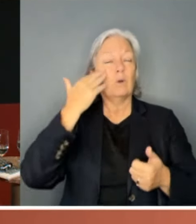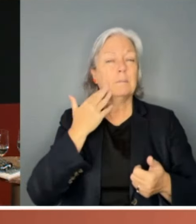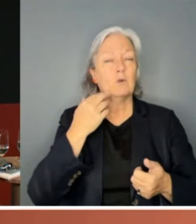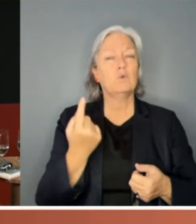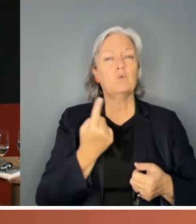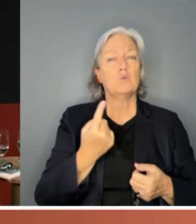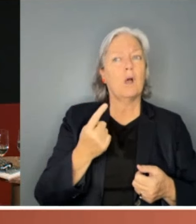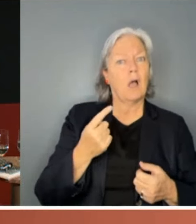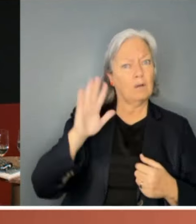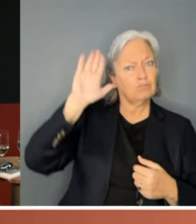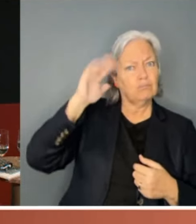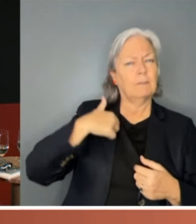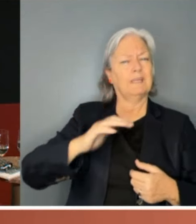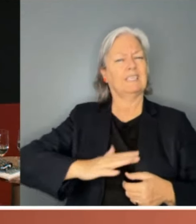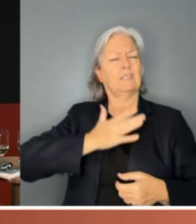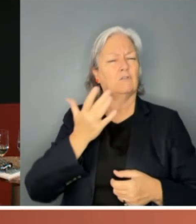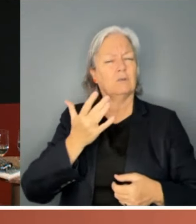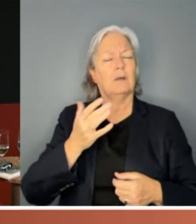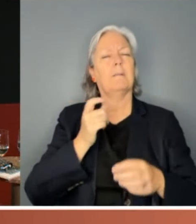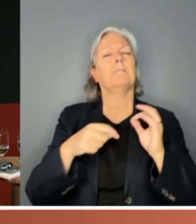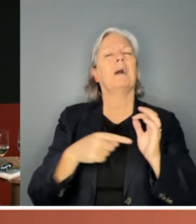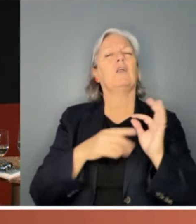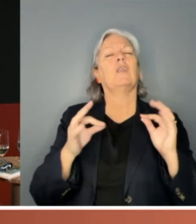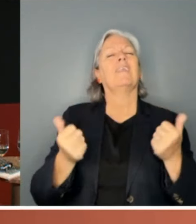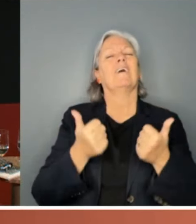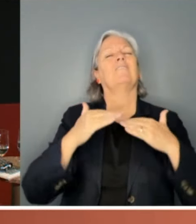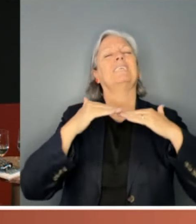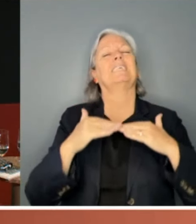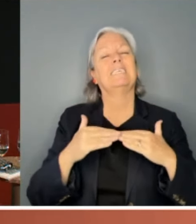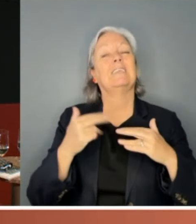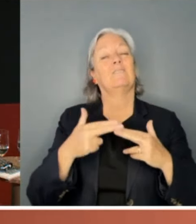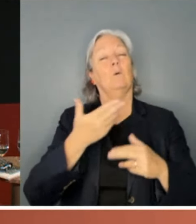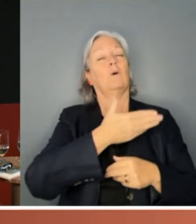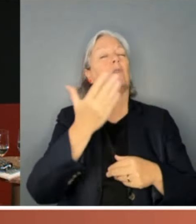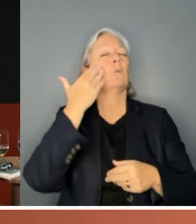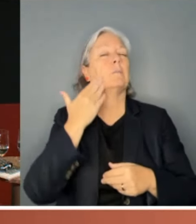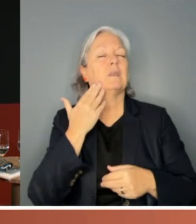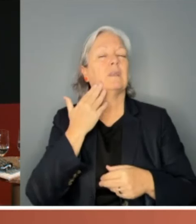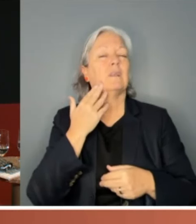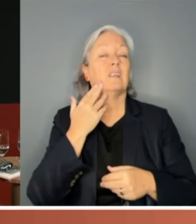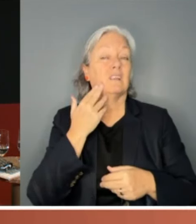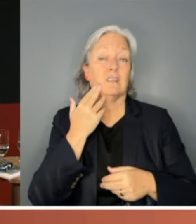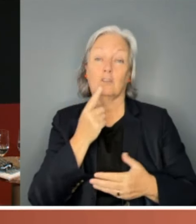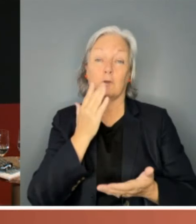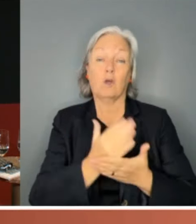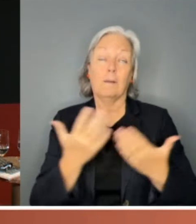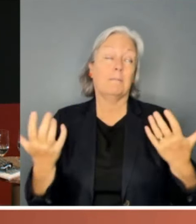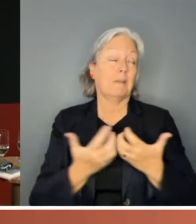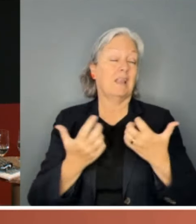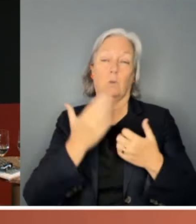I think our problem is we don't have enough seats. Honestly, there are many women out there. And,